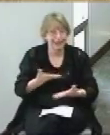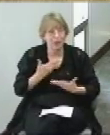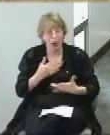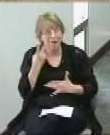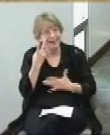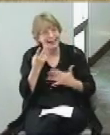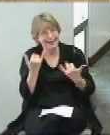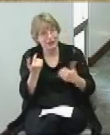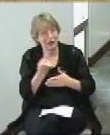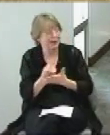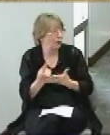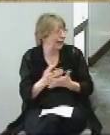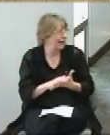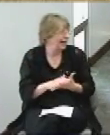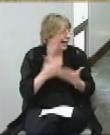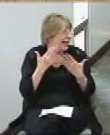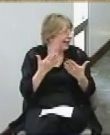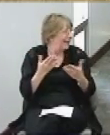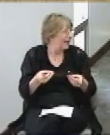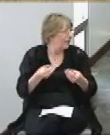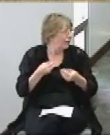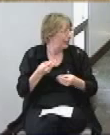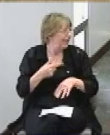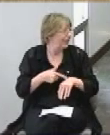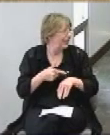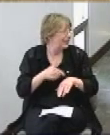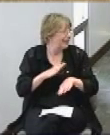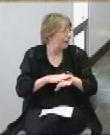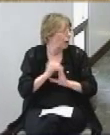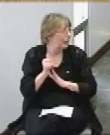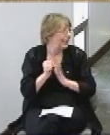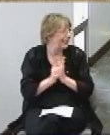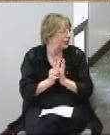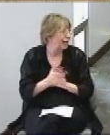thank you for giving us time on your agenda today